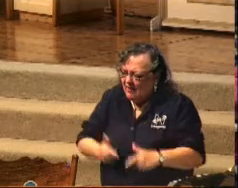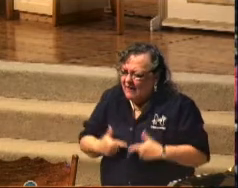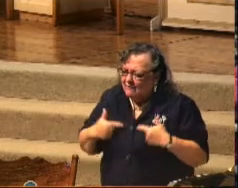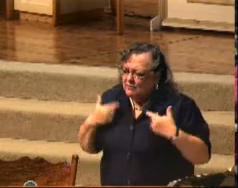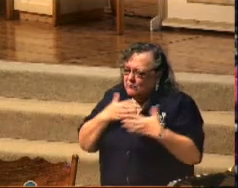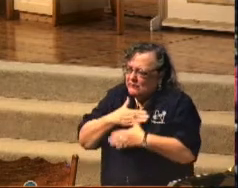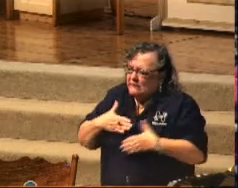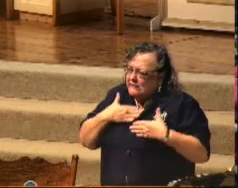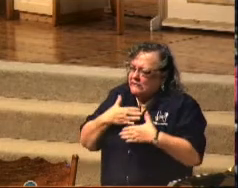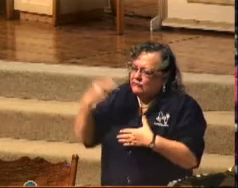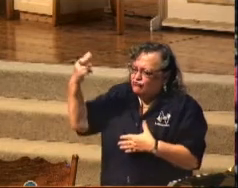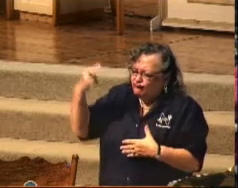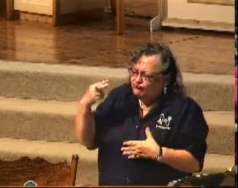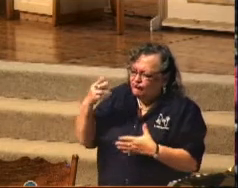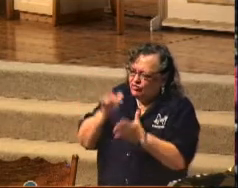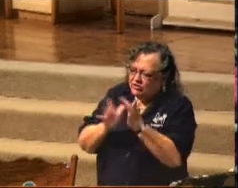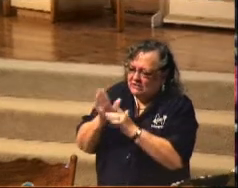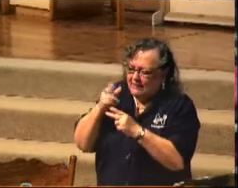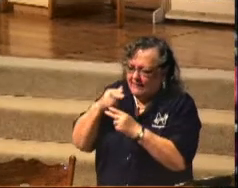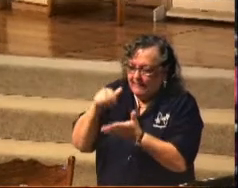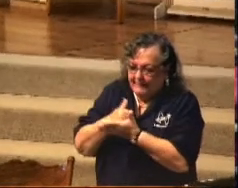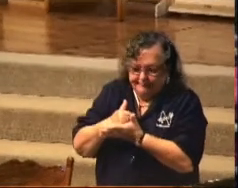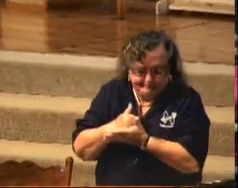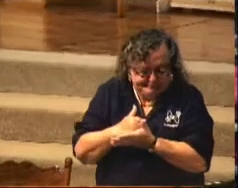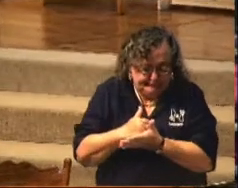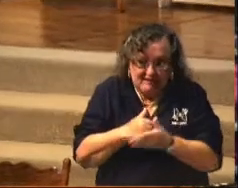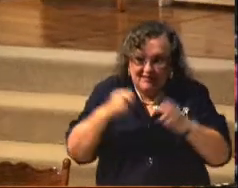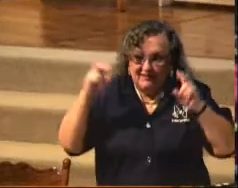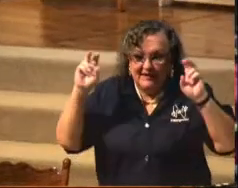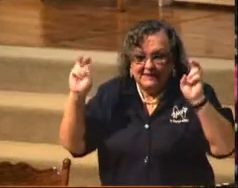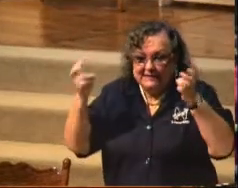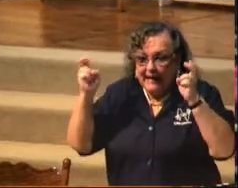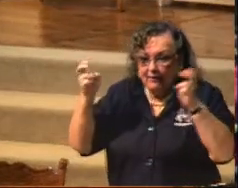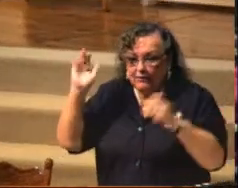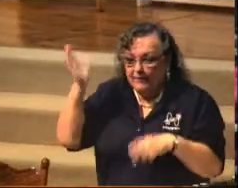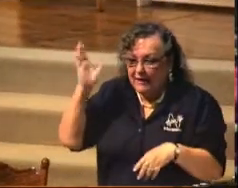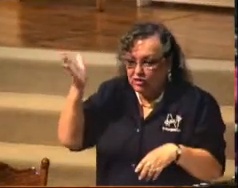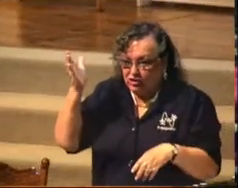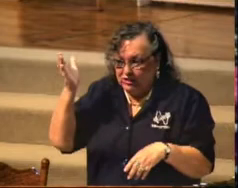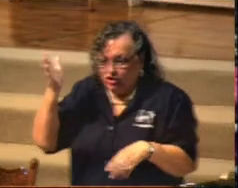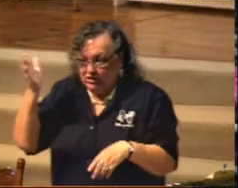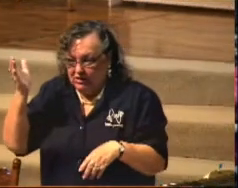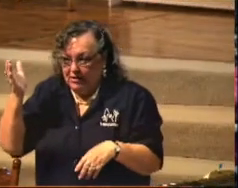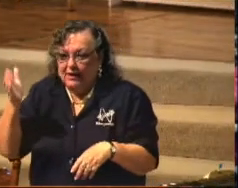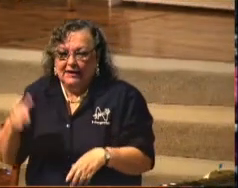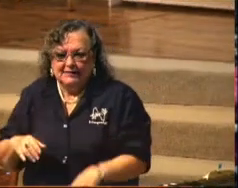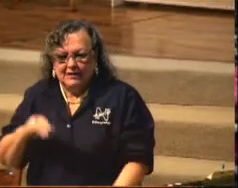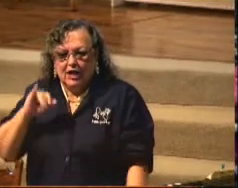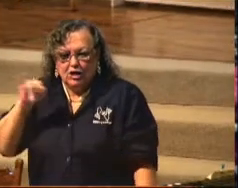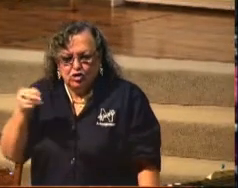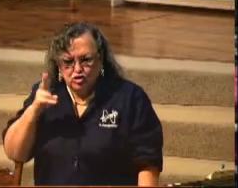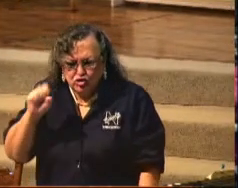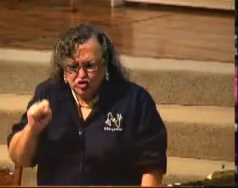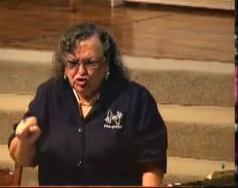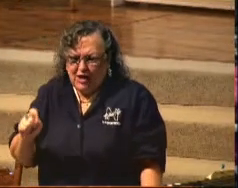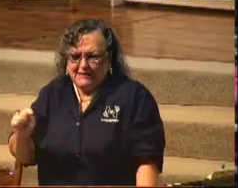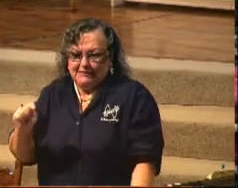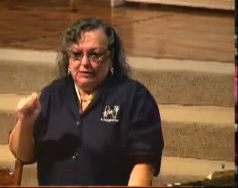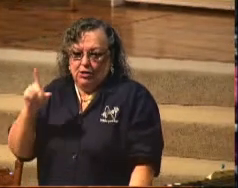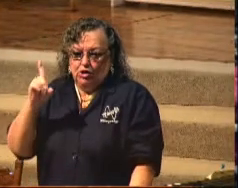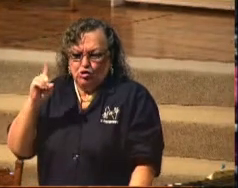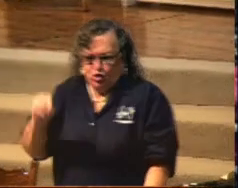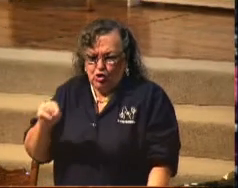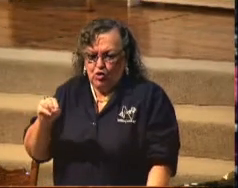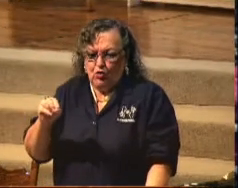we ask this in Jesus' name. Amen. The title of the message is Just Do Right. And the subtitle might be something along this line,